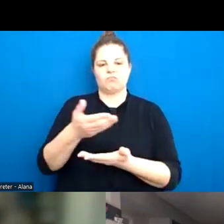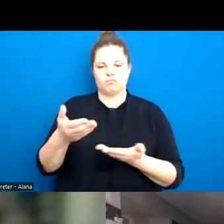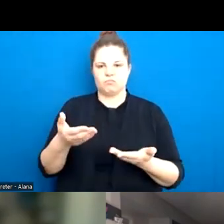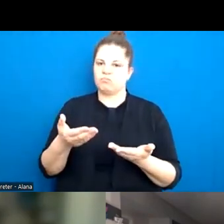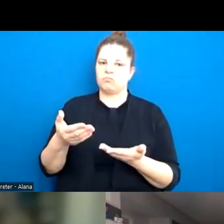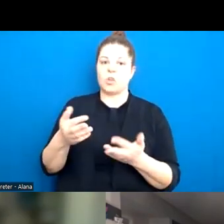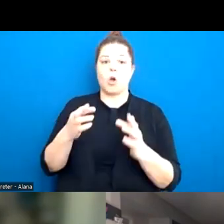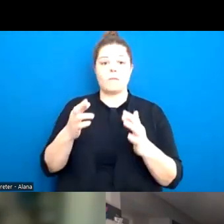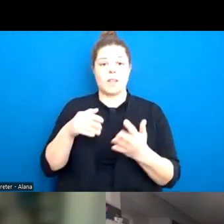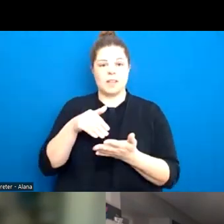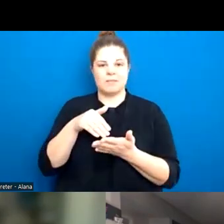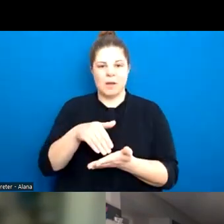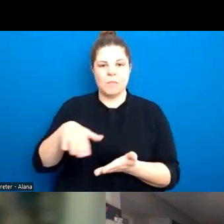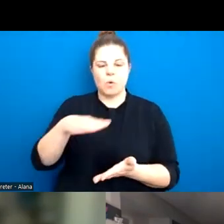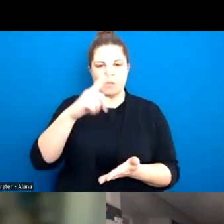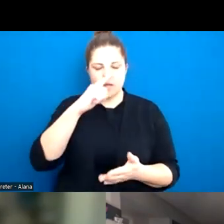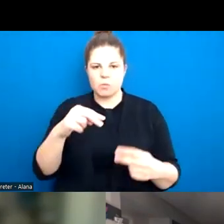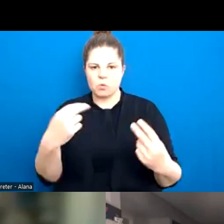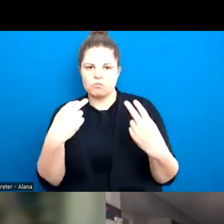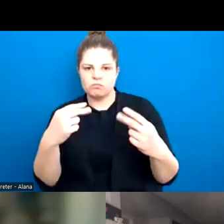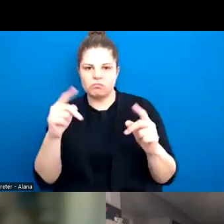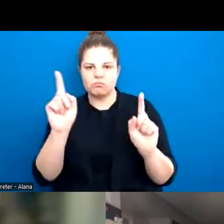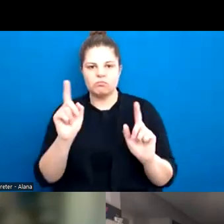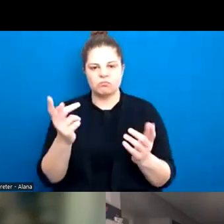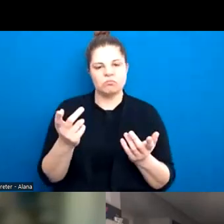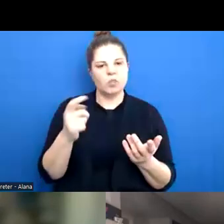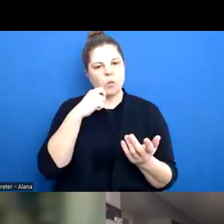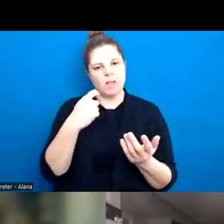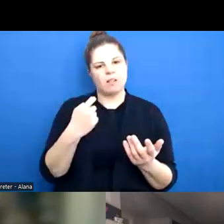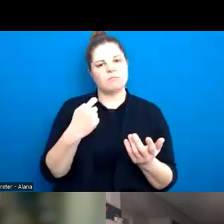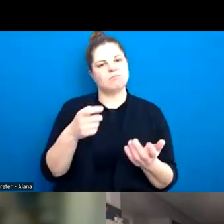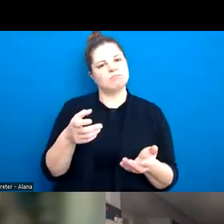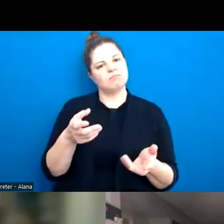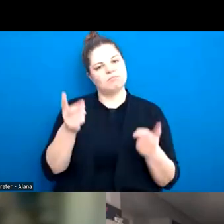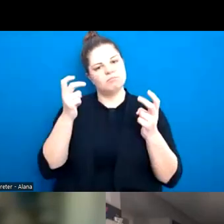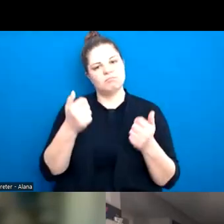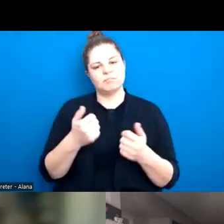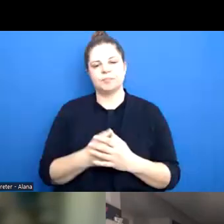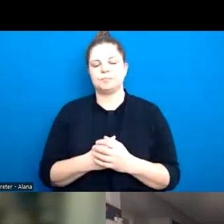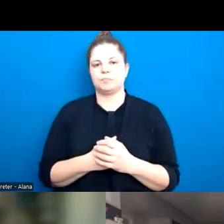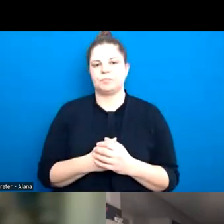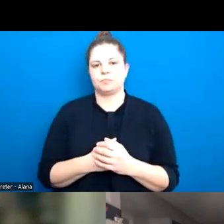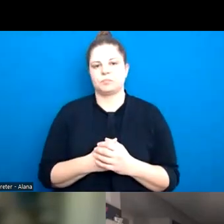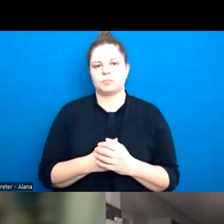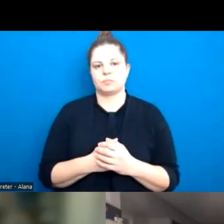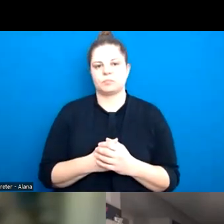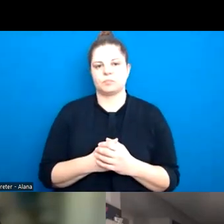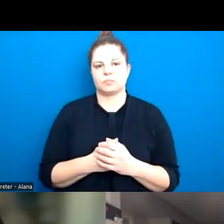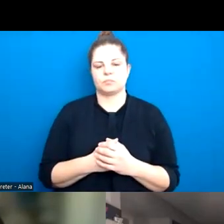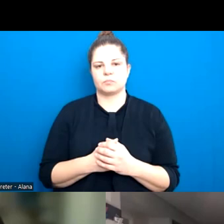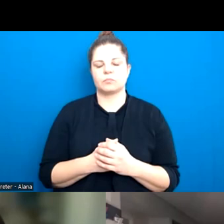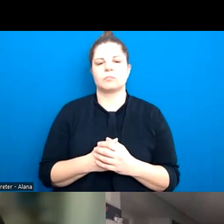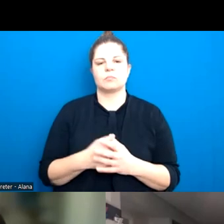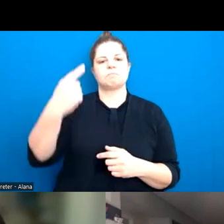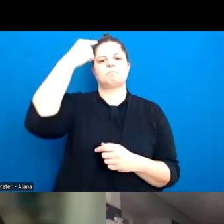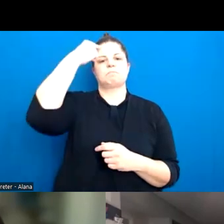way, hopefully for everybody who's listening. I think that, um, a couple of things have come to